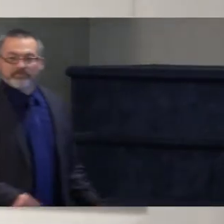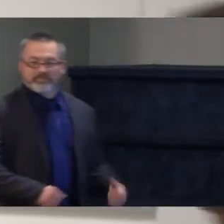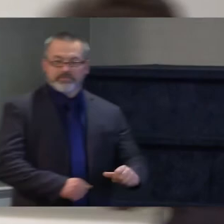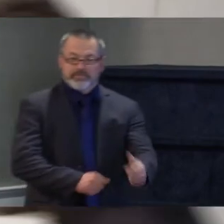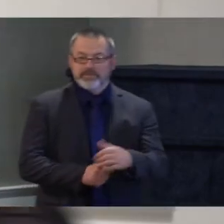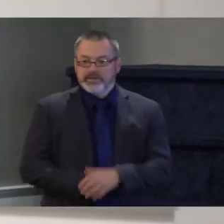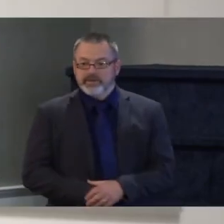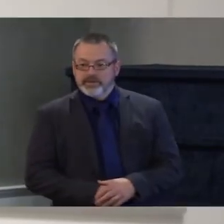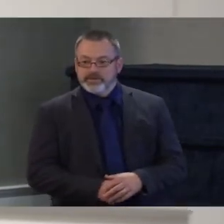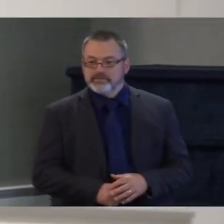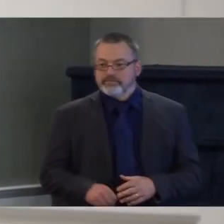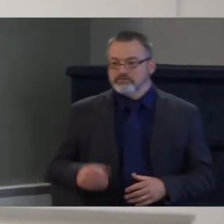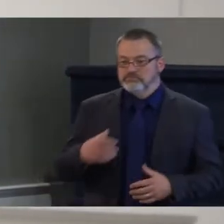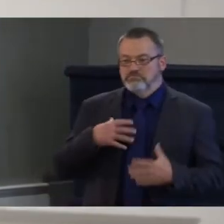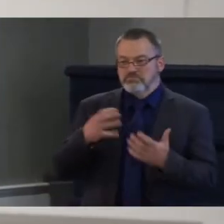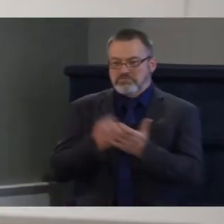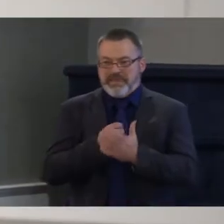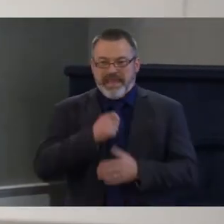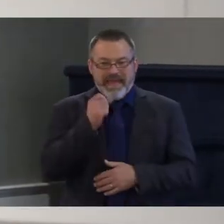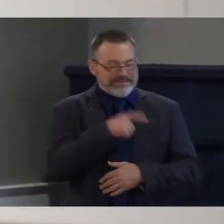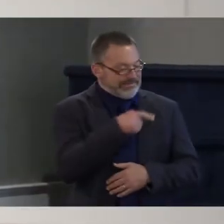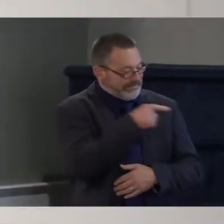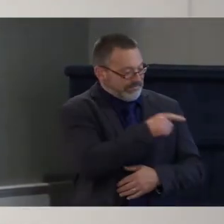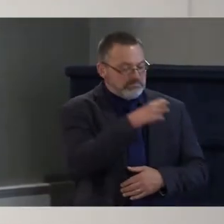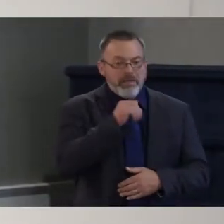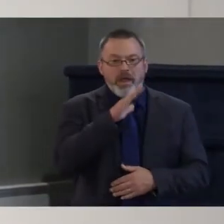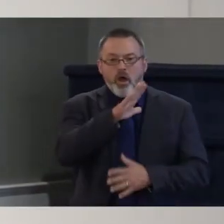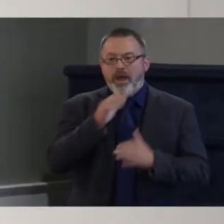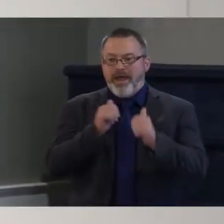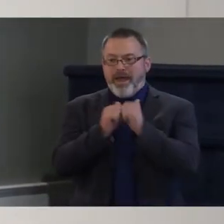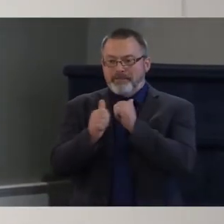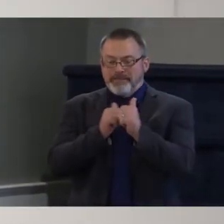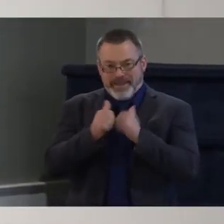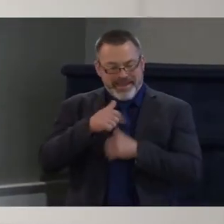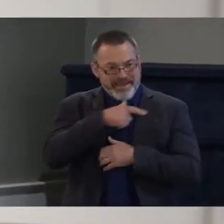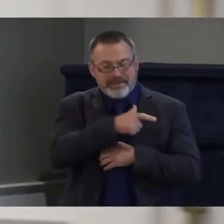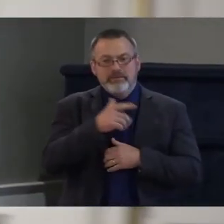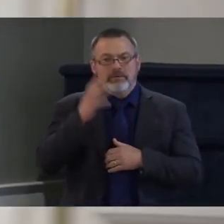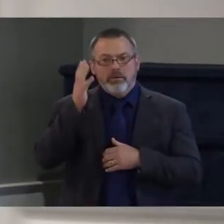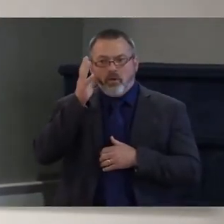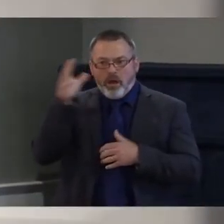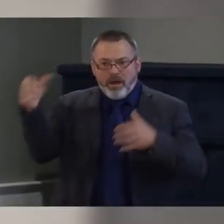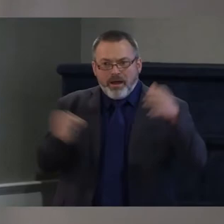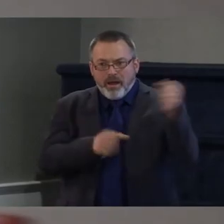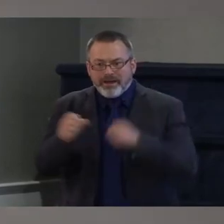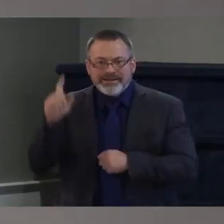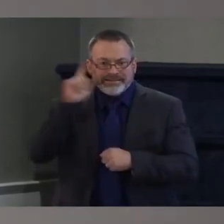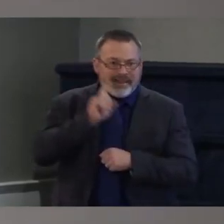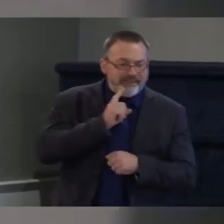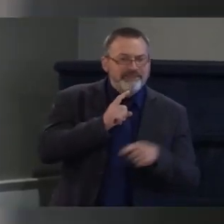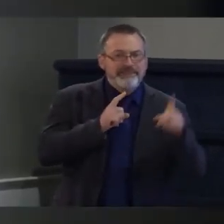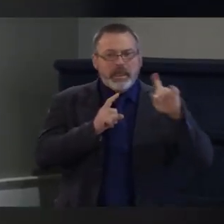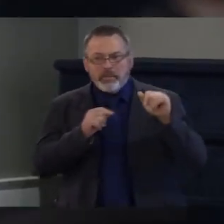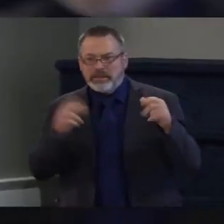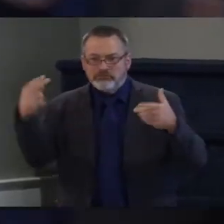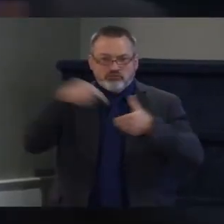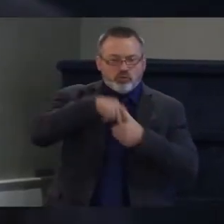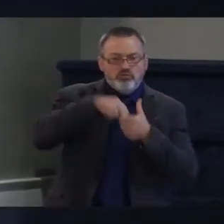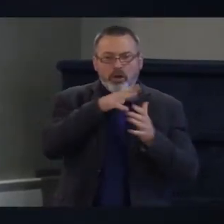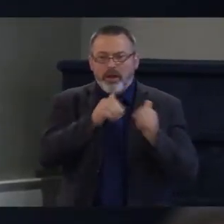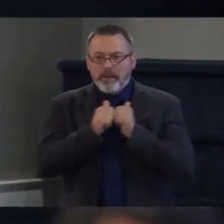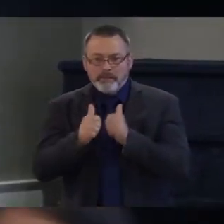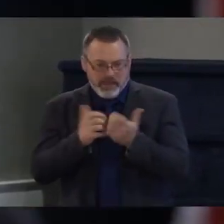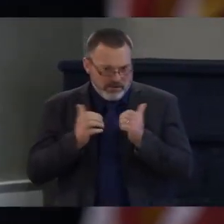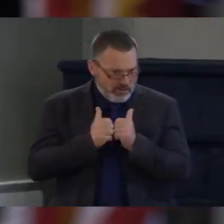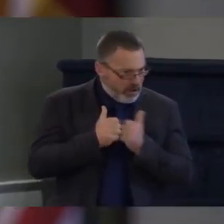people with disabilities and the deaf in your work and your campaign so we have tried at every step